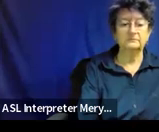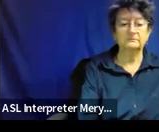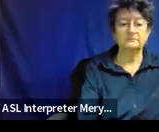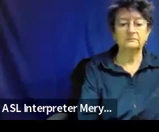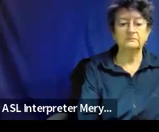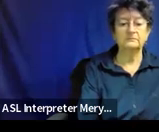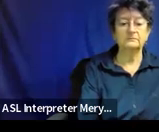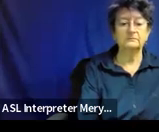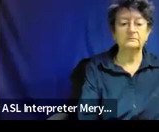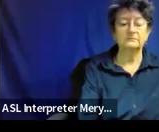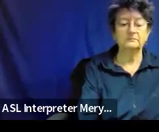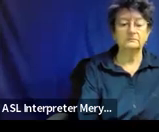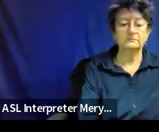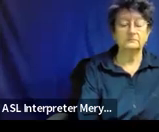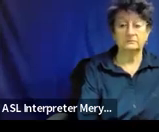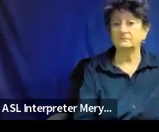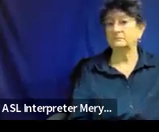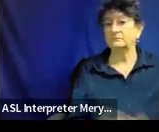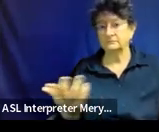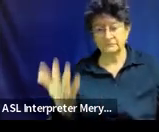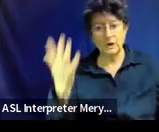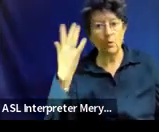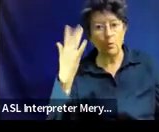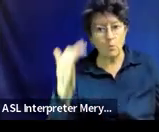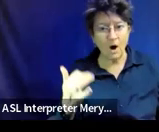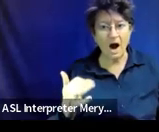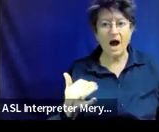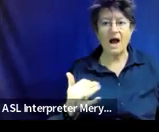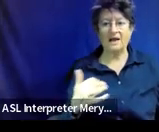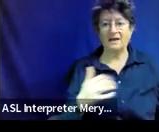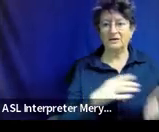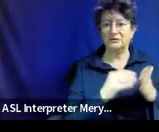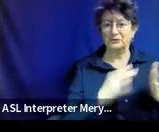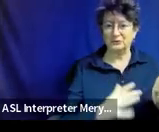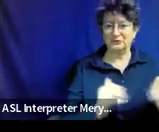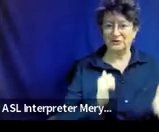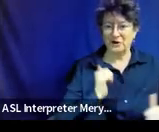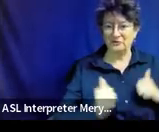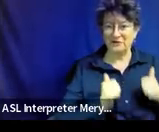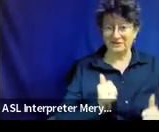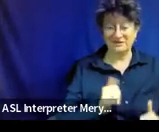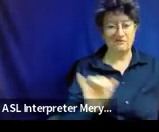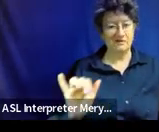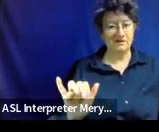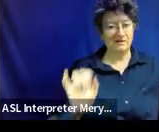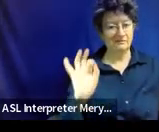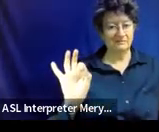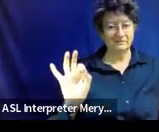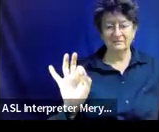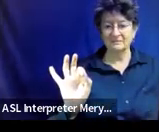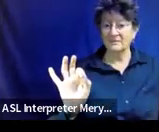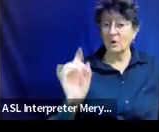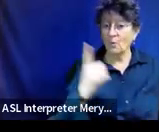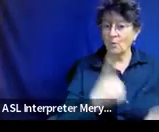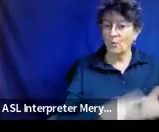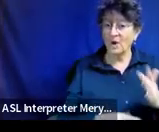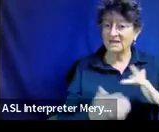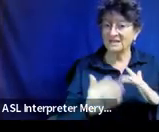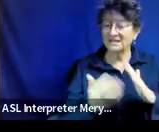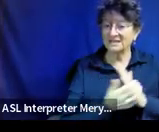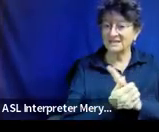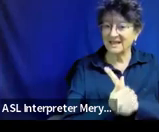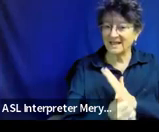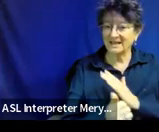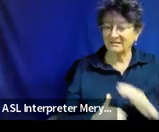Why is he aggressive? That is the question, right? What skill is getting in that way, in the way,